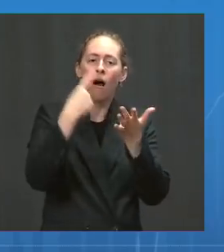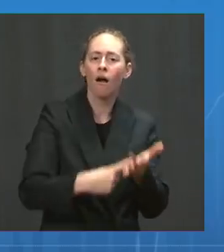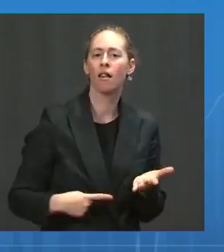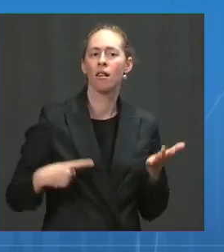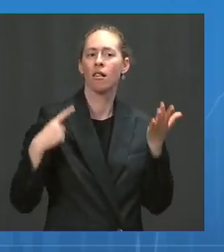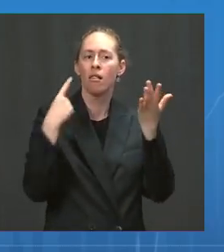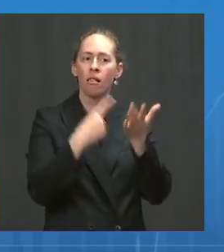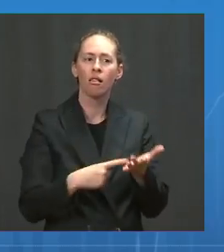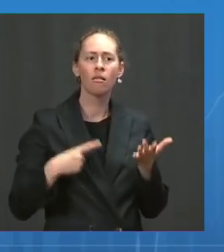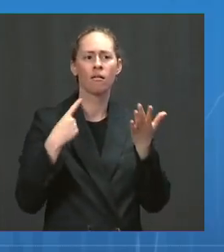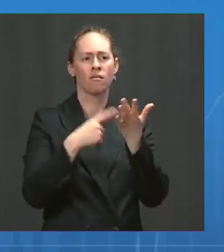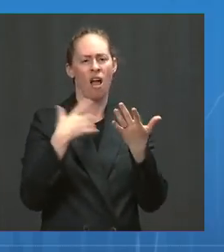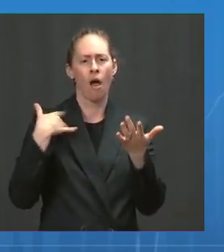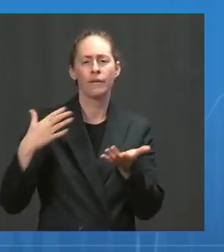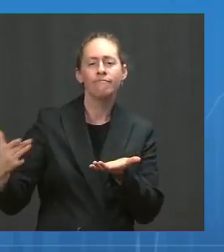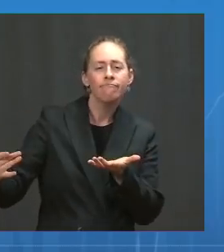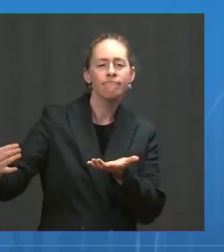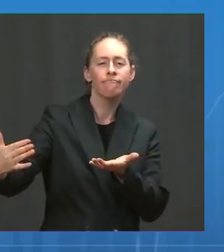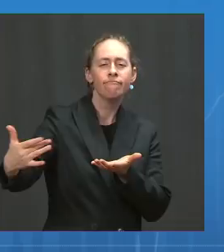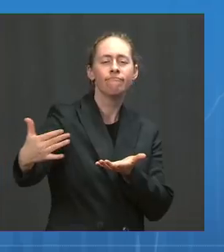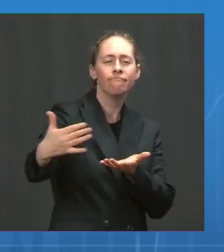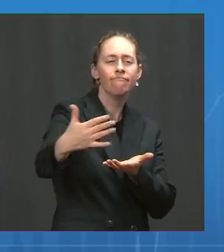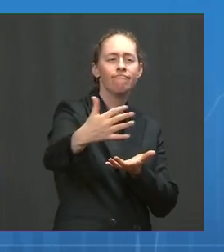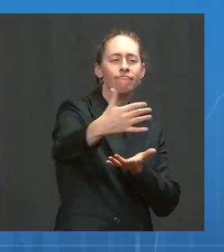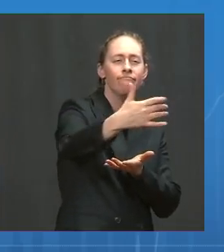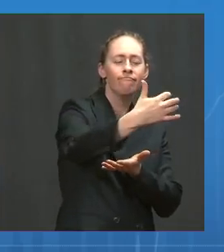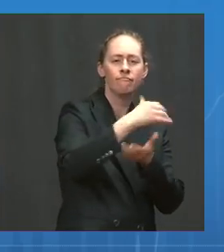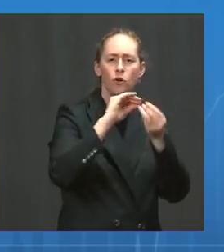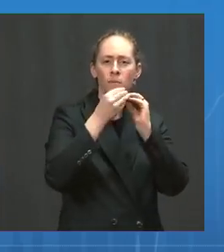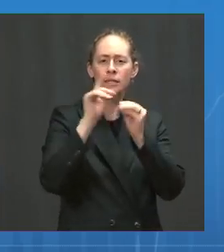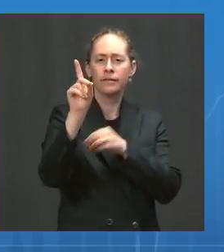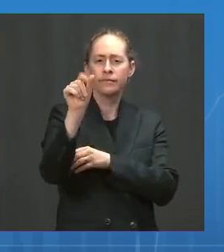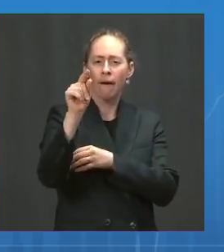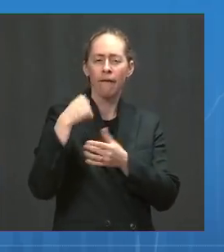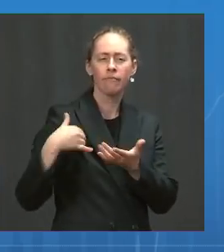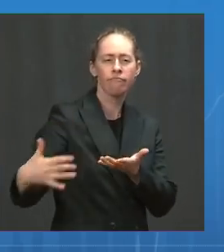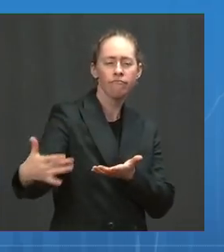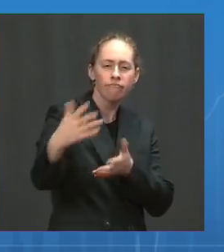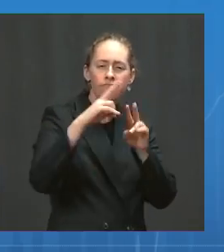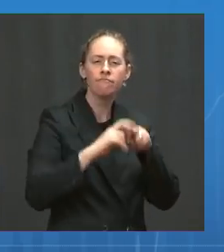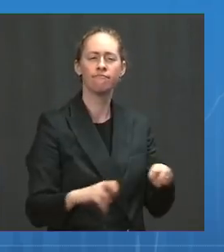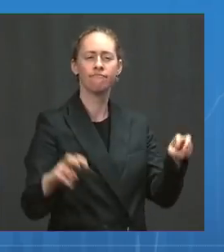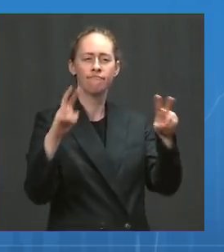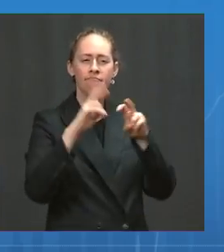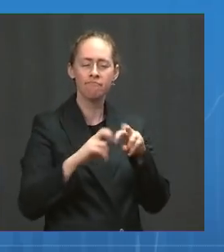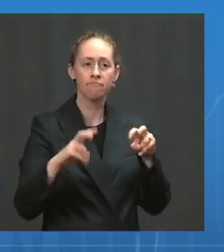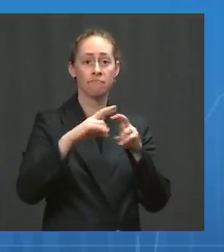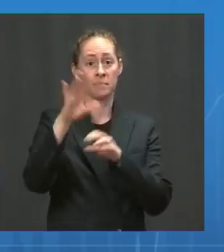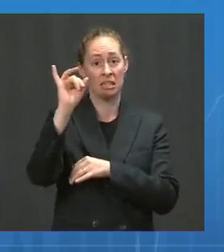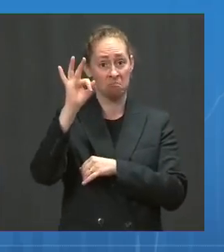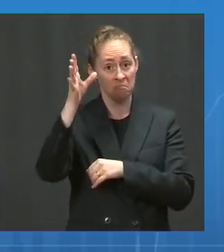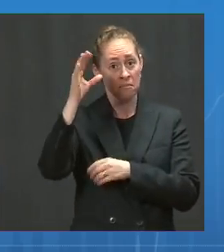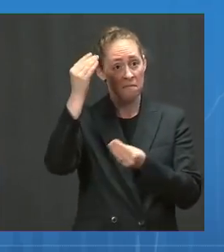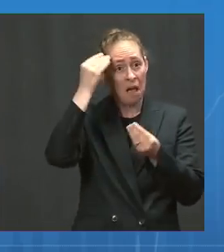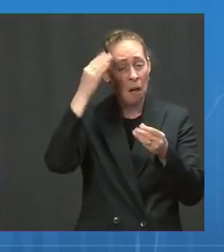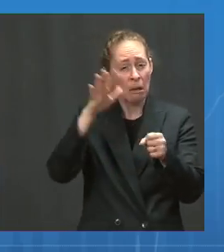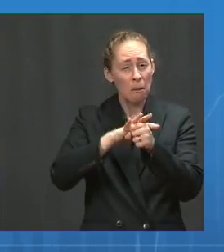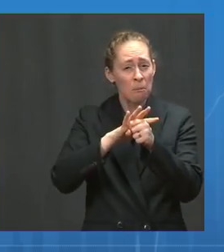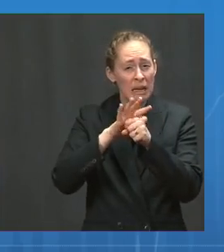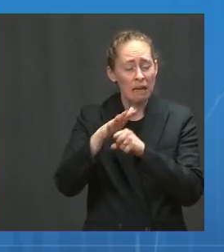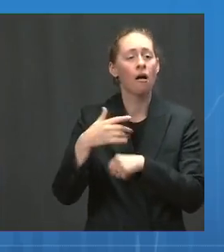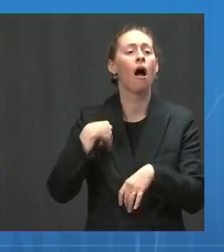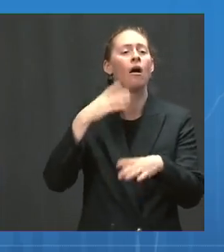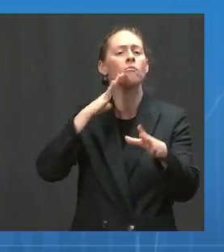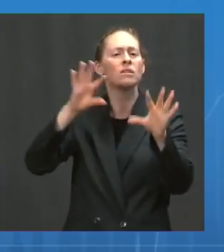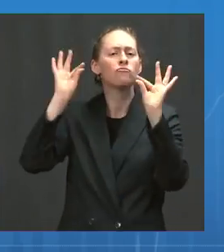accumulated on a daily and weekly basis. And when we get enough information to make that decision, then that decision will be forthcoming.